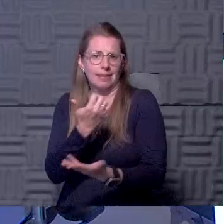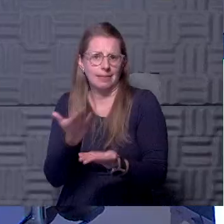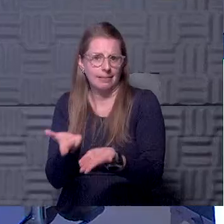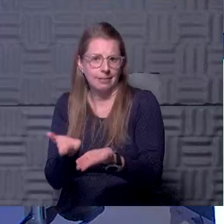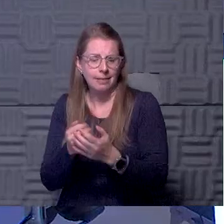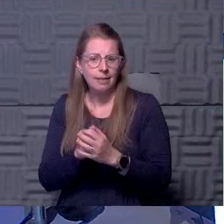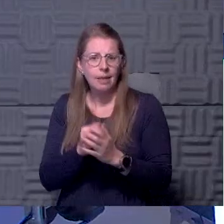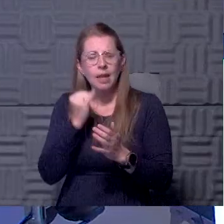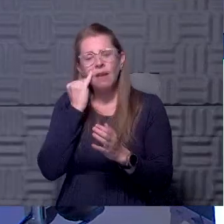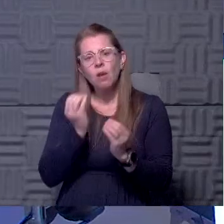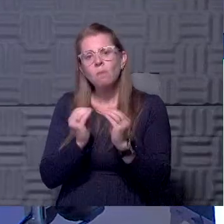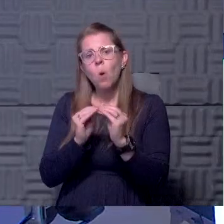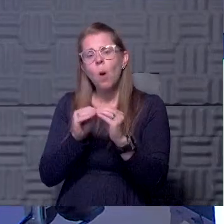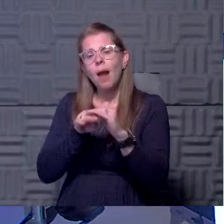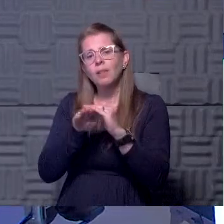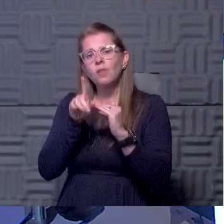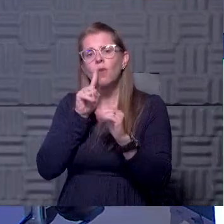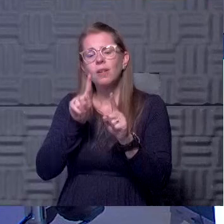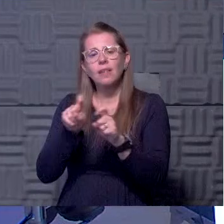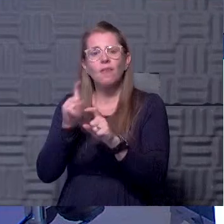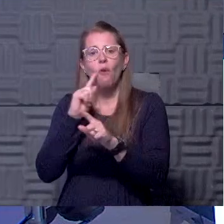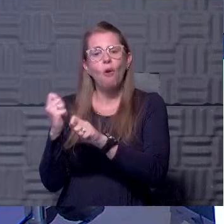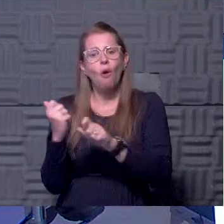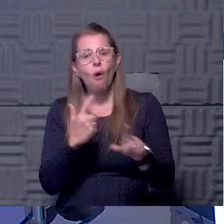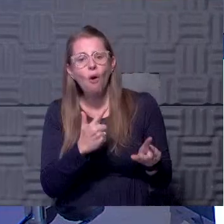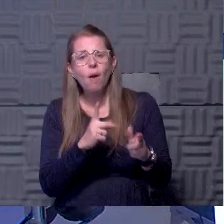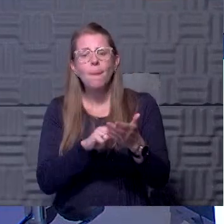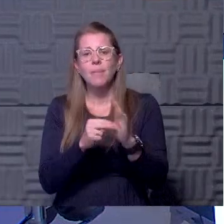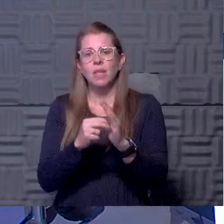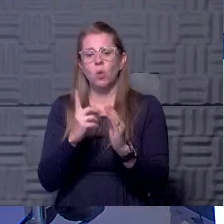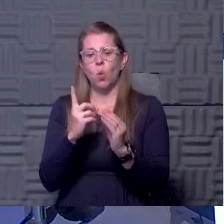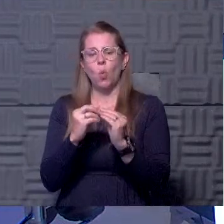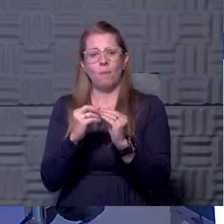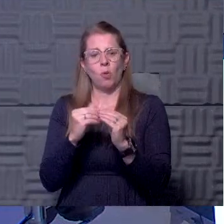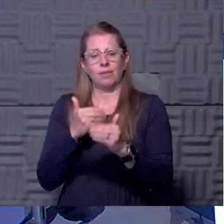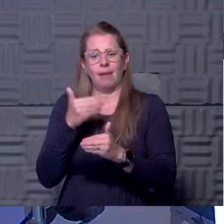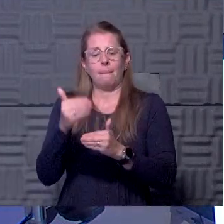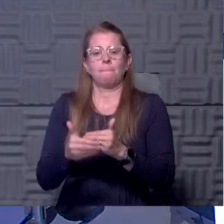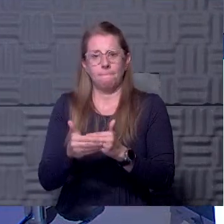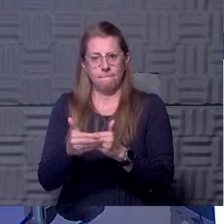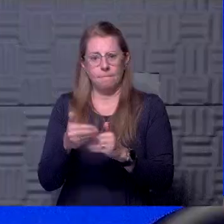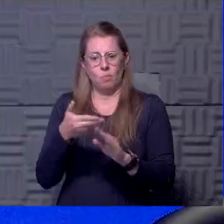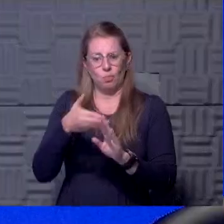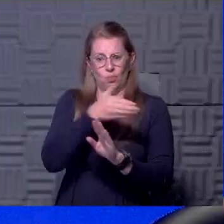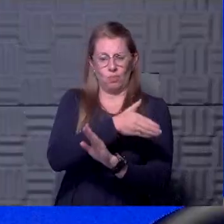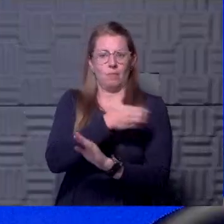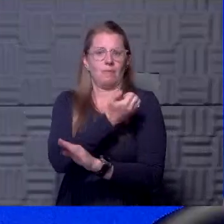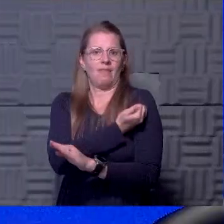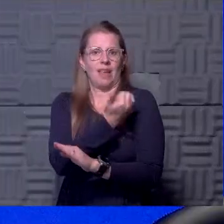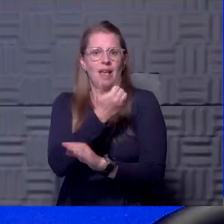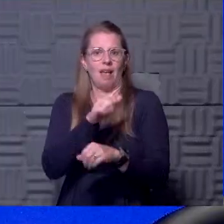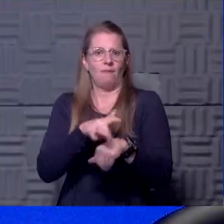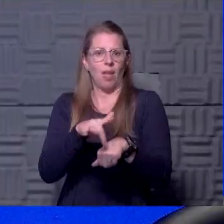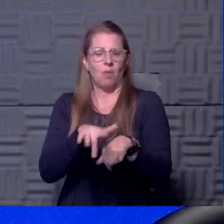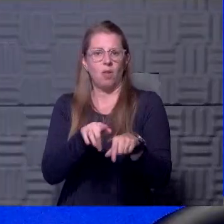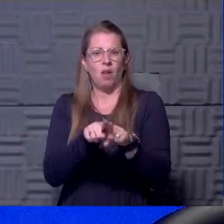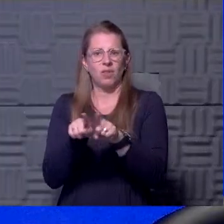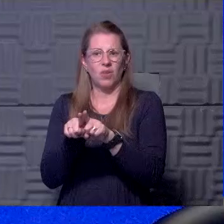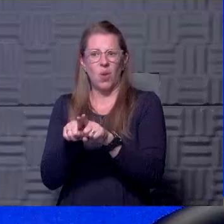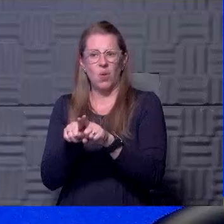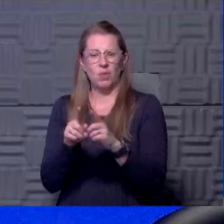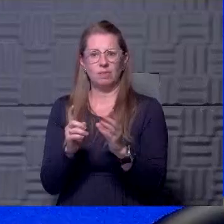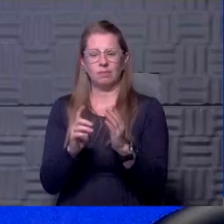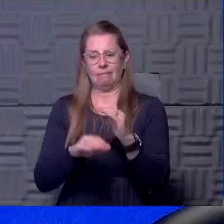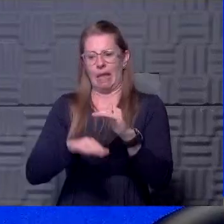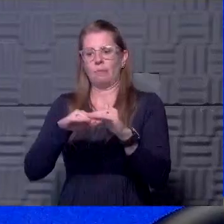if we can get more access to testing for everybody, that is going to be one more step prior to vaccines and really other optimal treatments that we